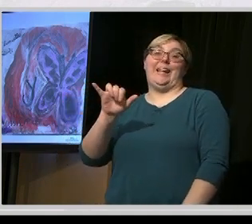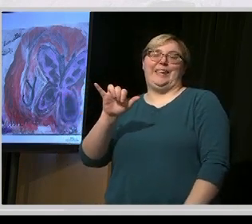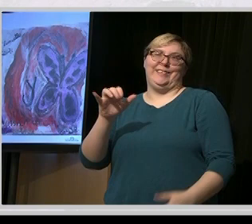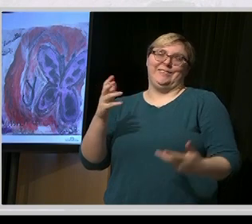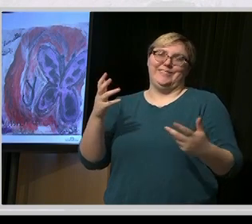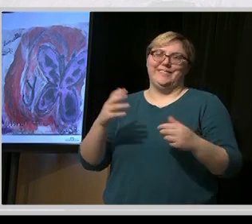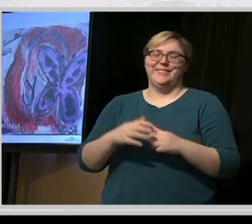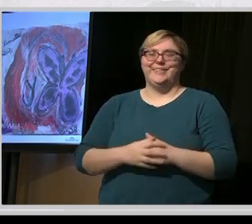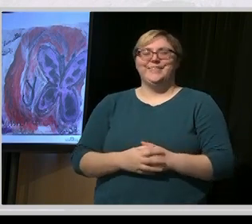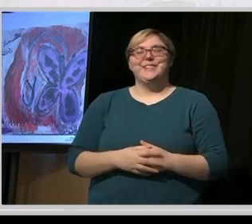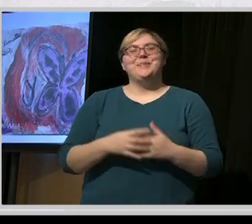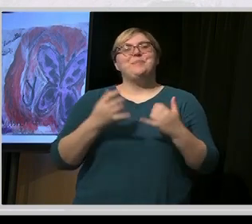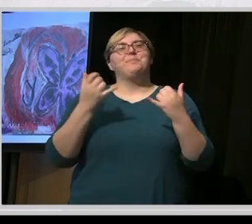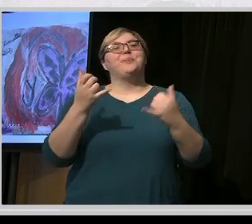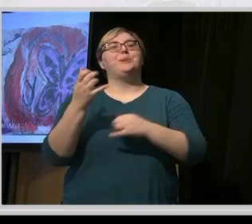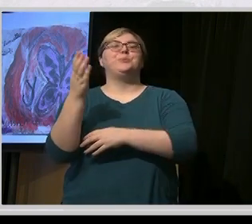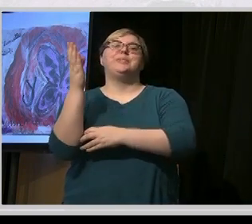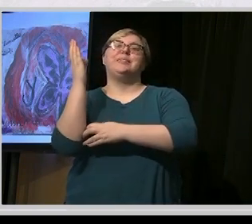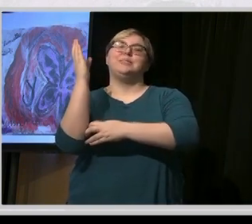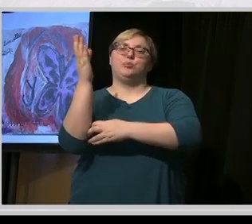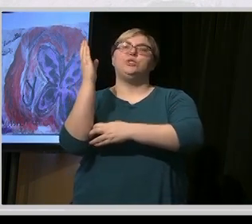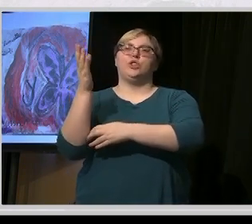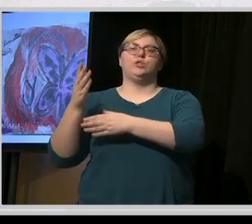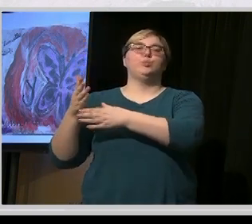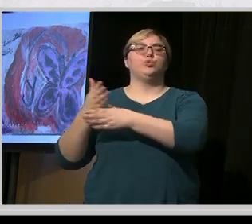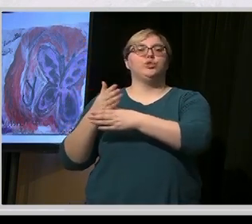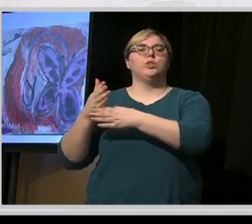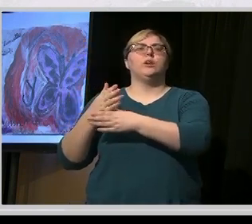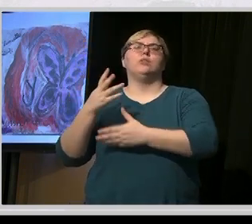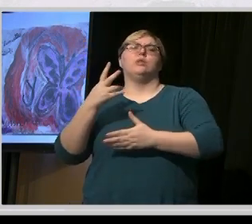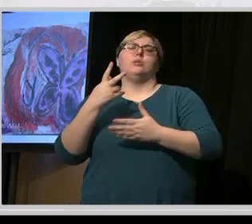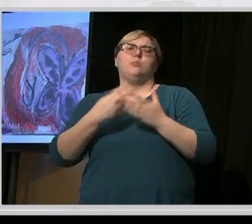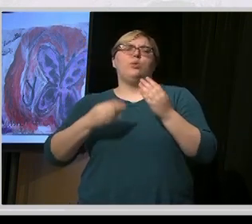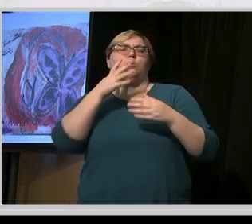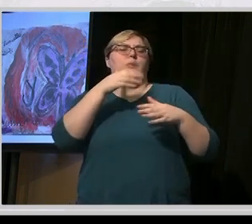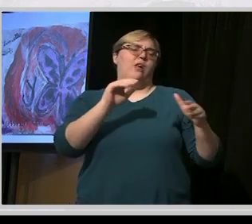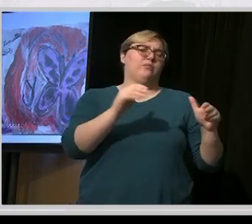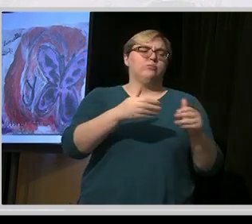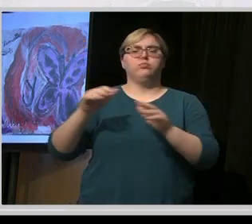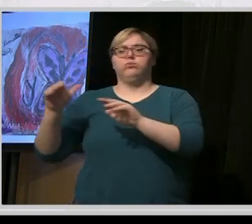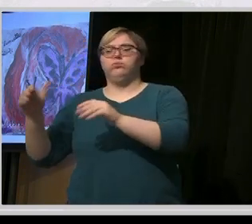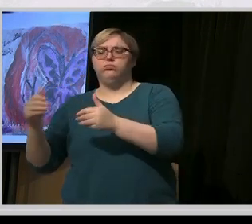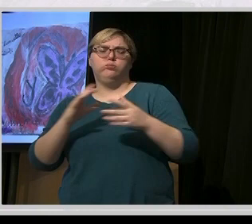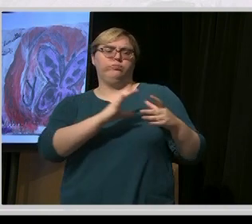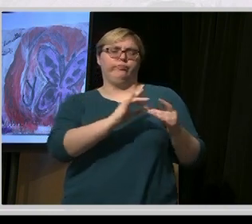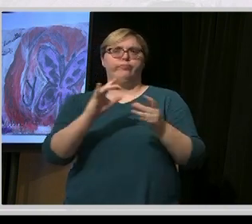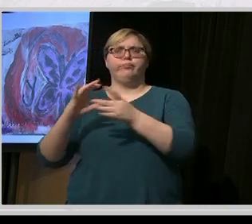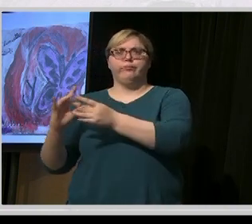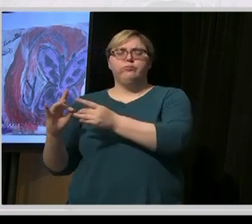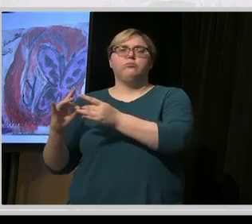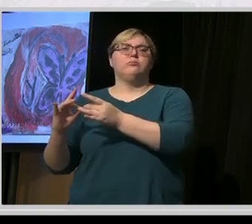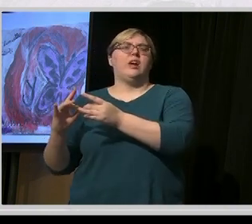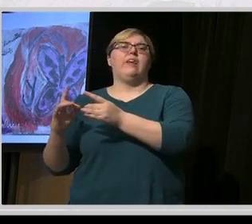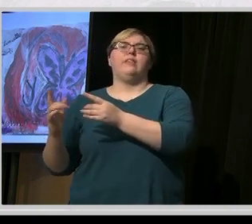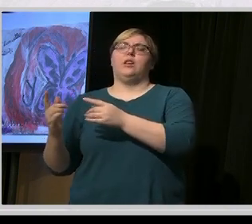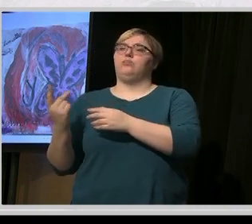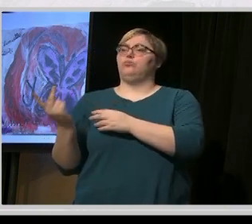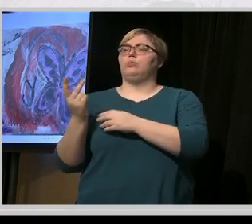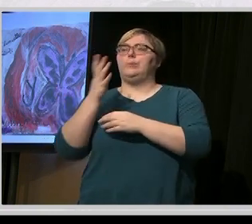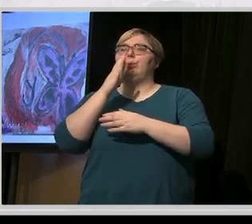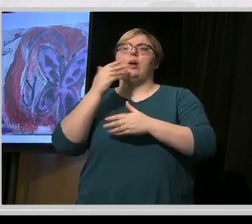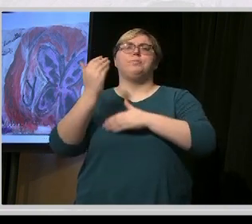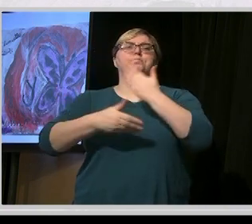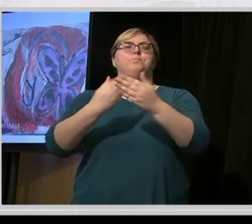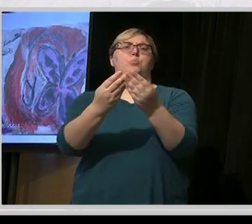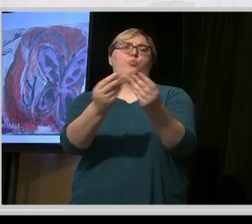share this presentation and we're both going to make a couple of introductory comments and then we're going to just go through the remedy and explain things a little